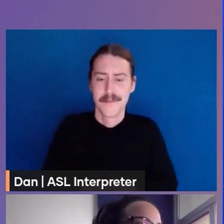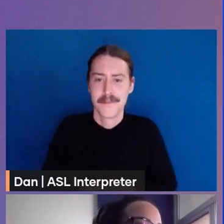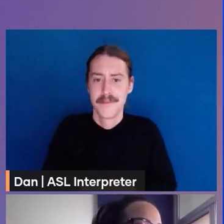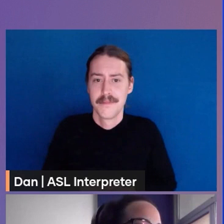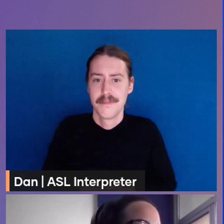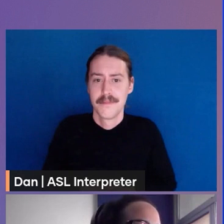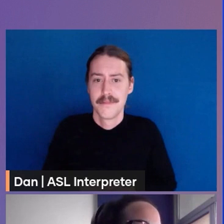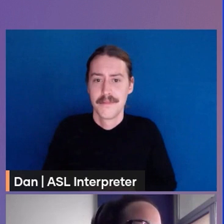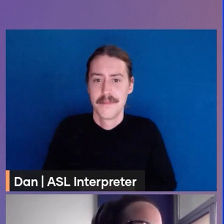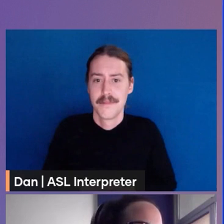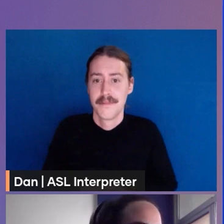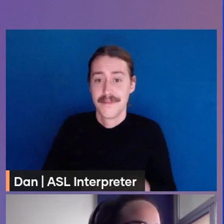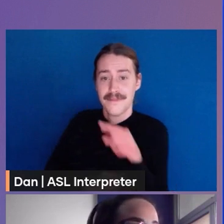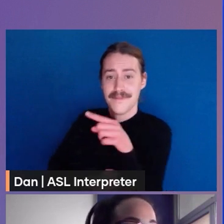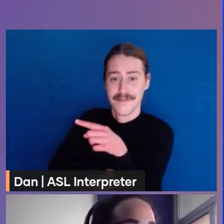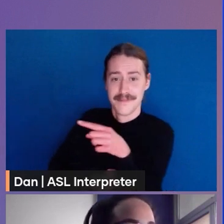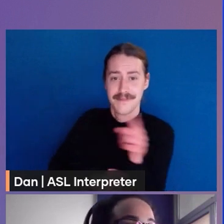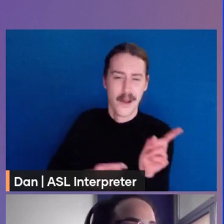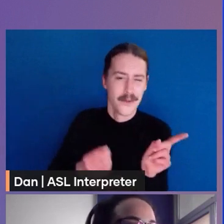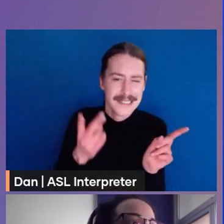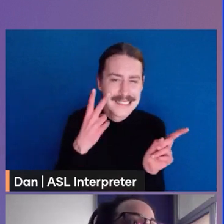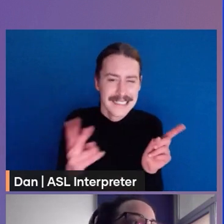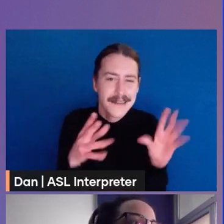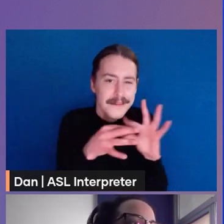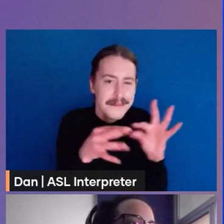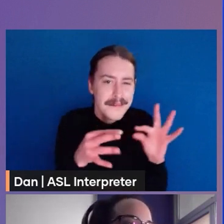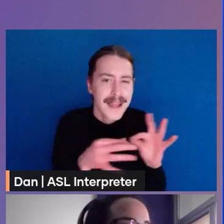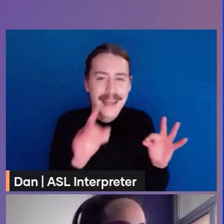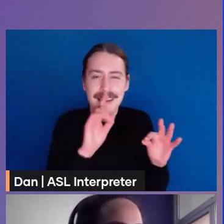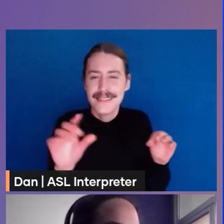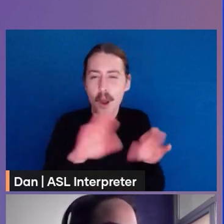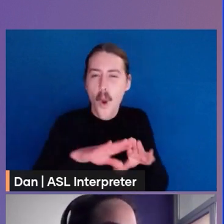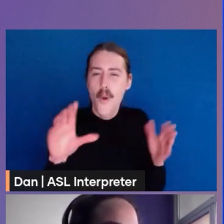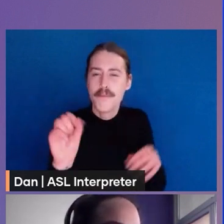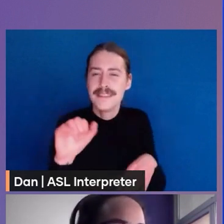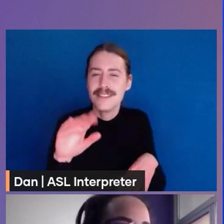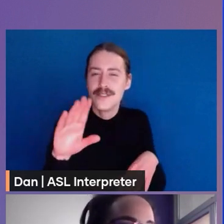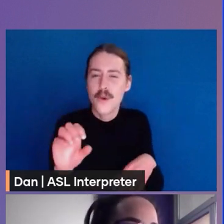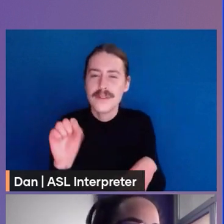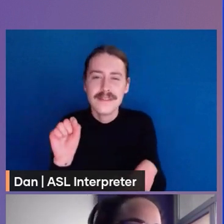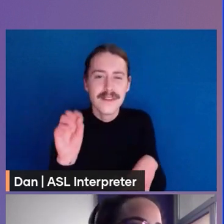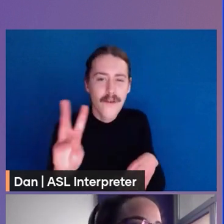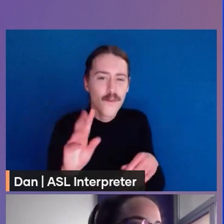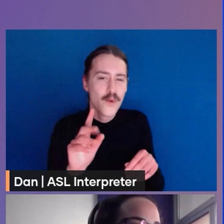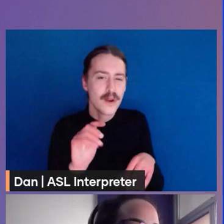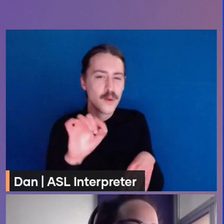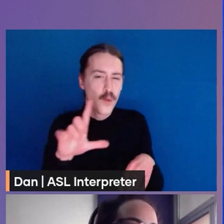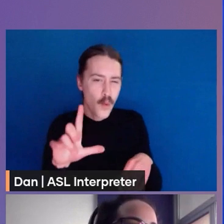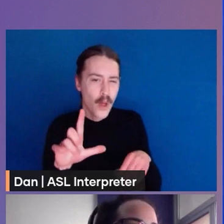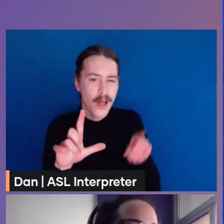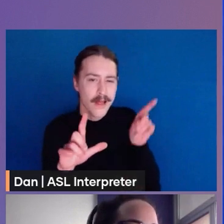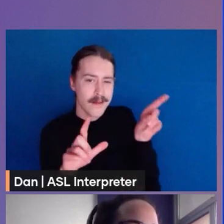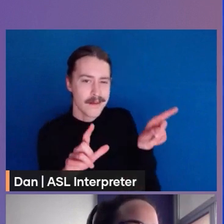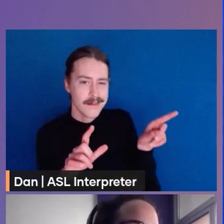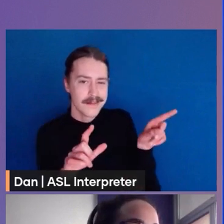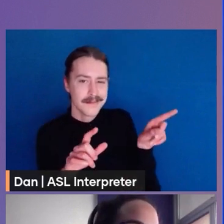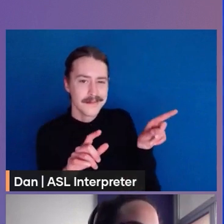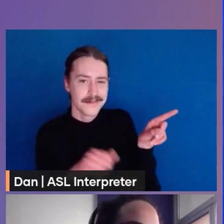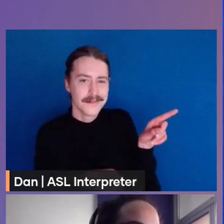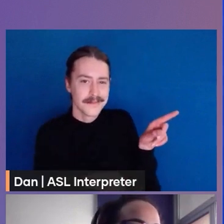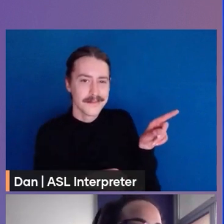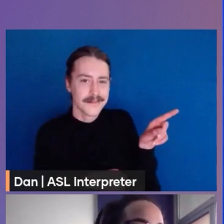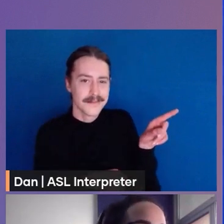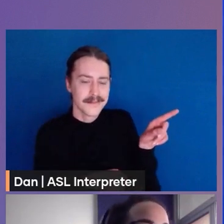an open source infrastructure as code software tool that provides a consistent CLI workflow to manage hundreds of cloud